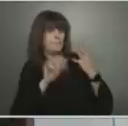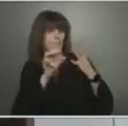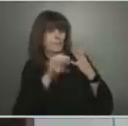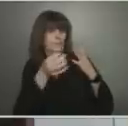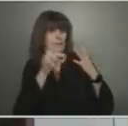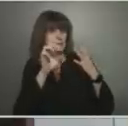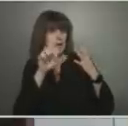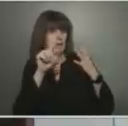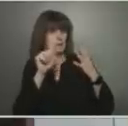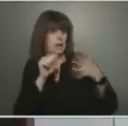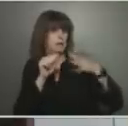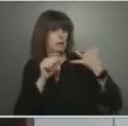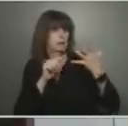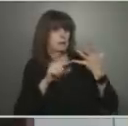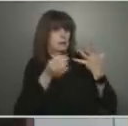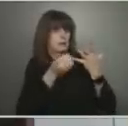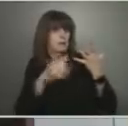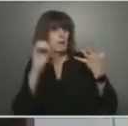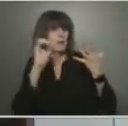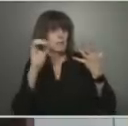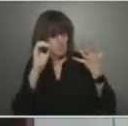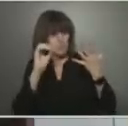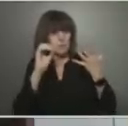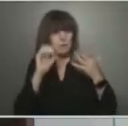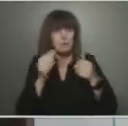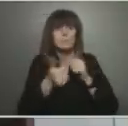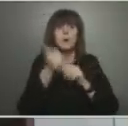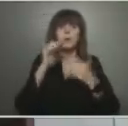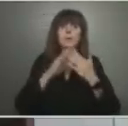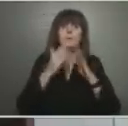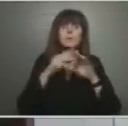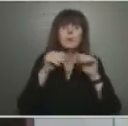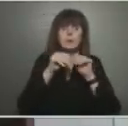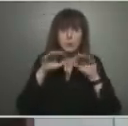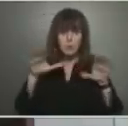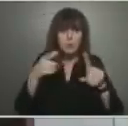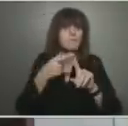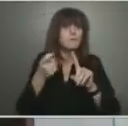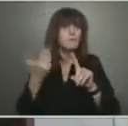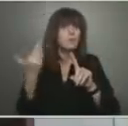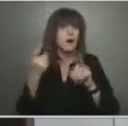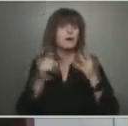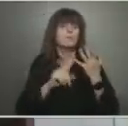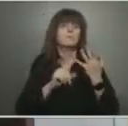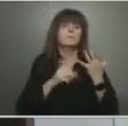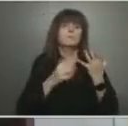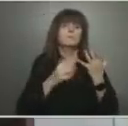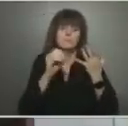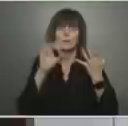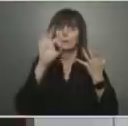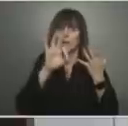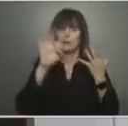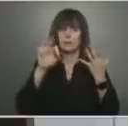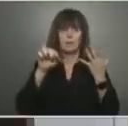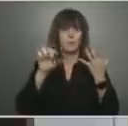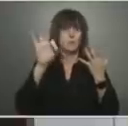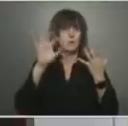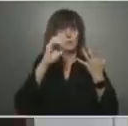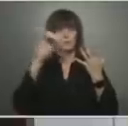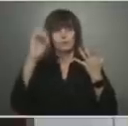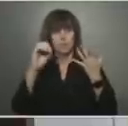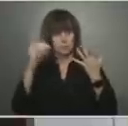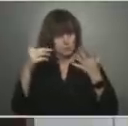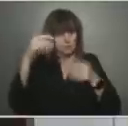the community are absolutely Omicron, 99.9%. But in hospitals, given the severity